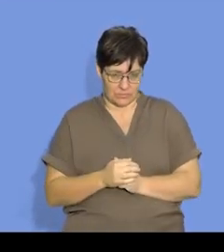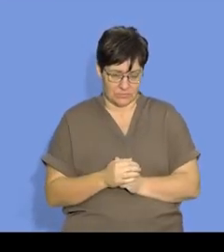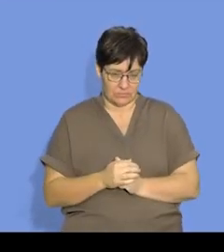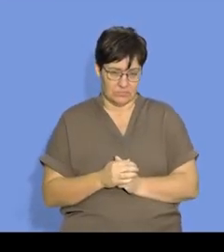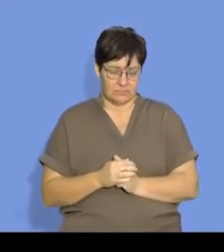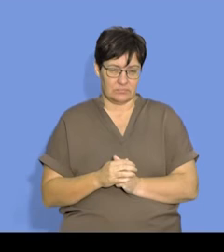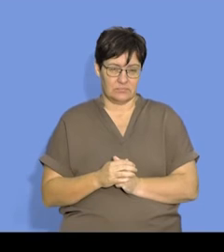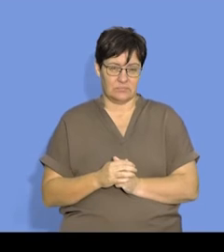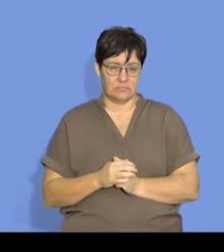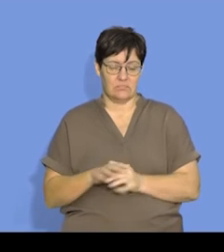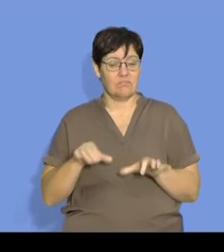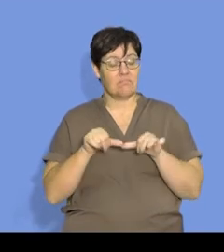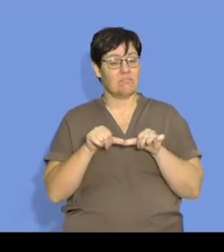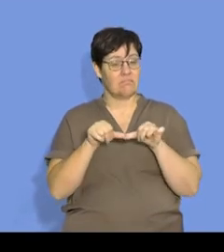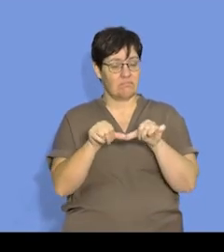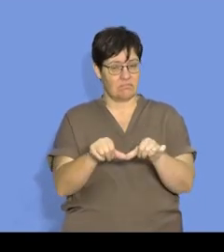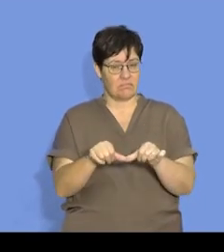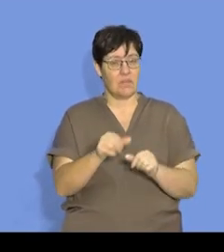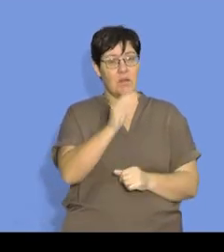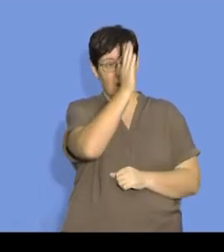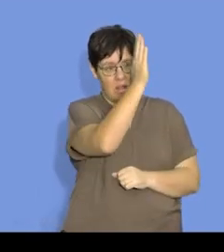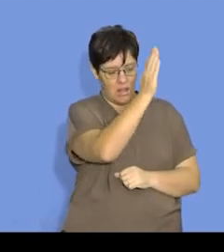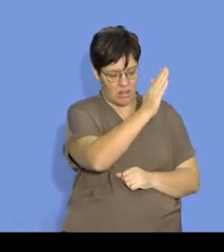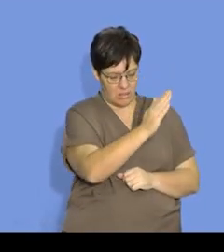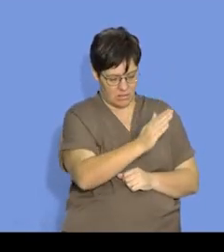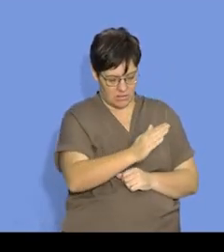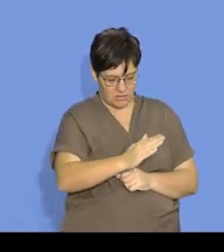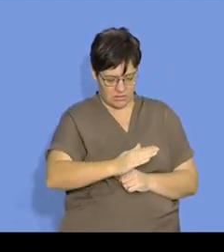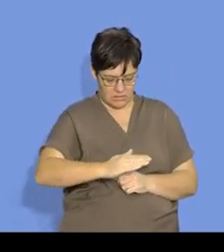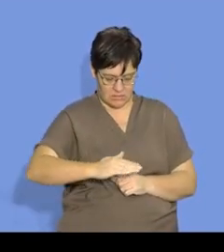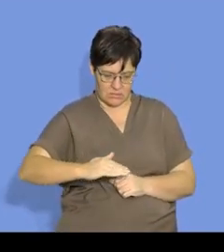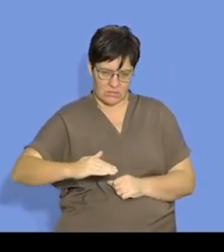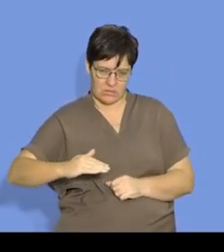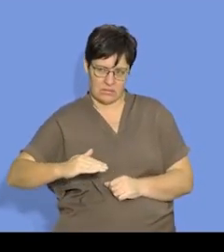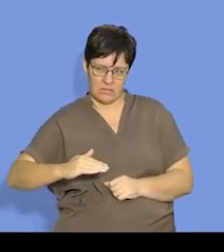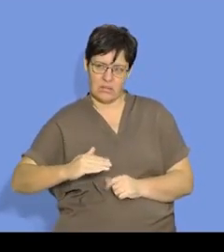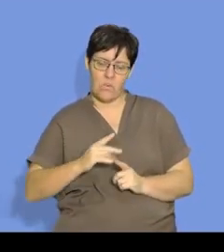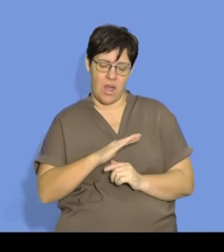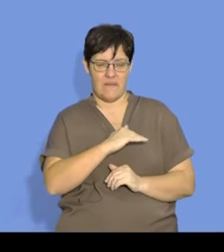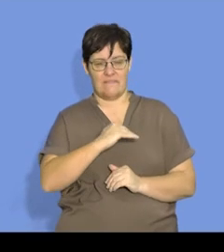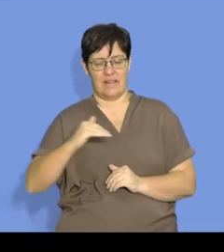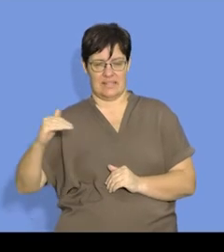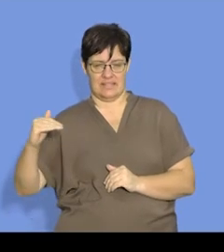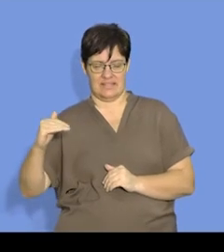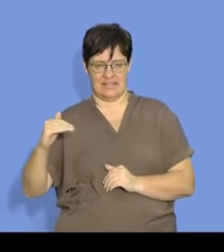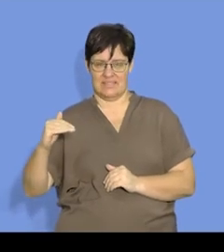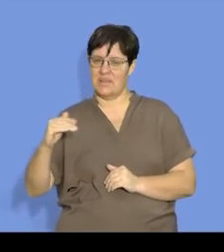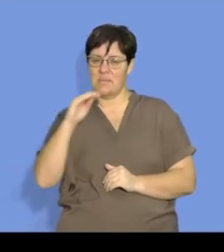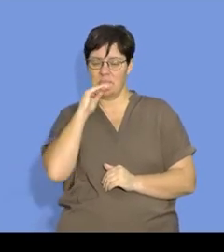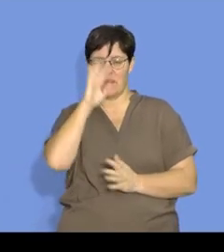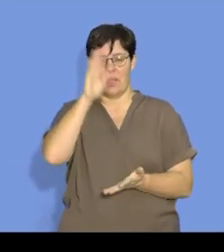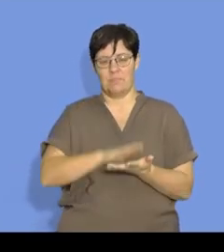curve becomes less steep to a point where it flattened off, where it actually